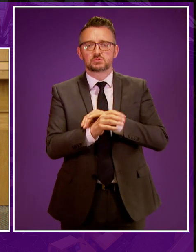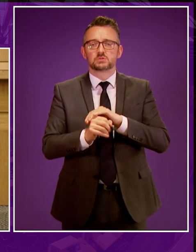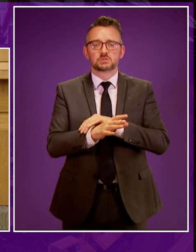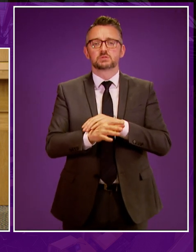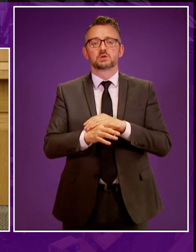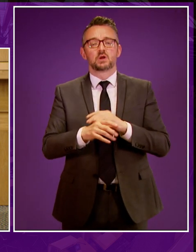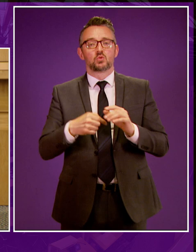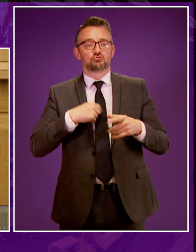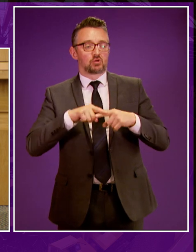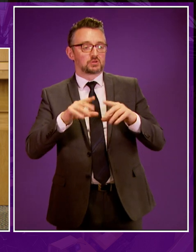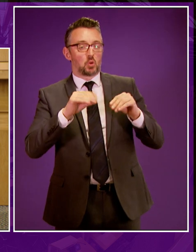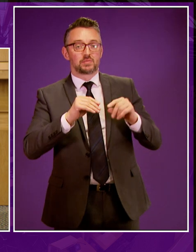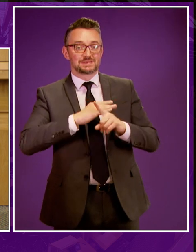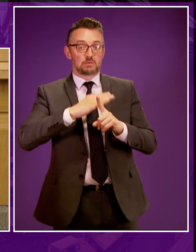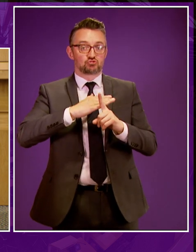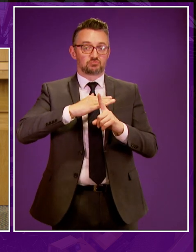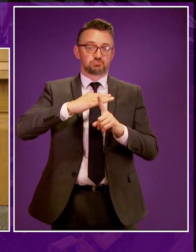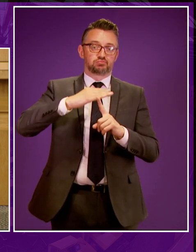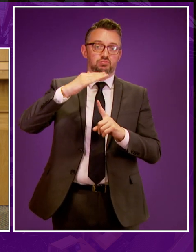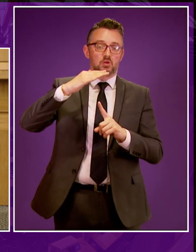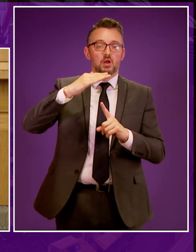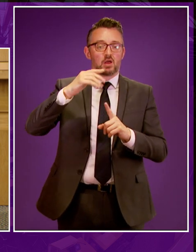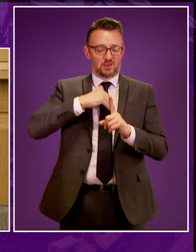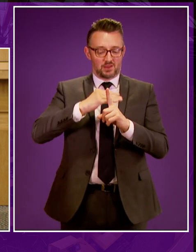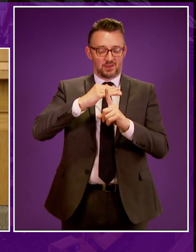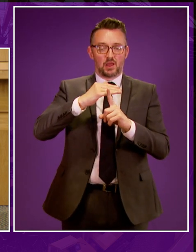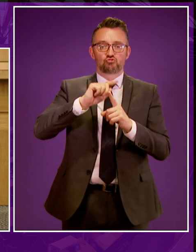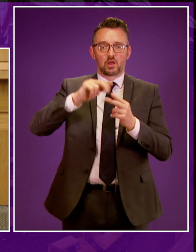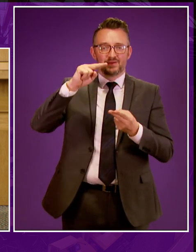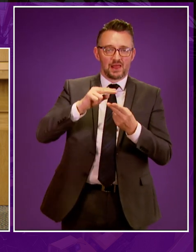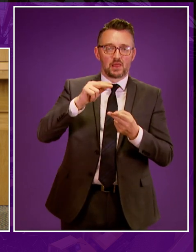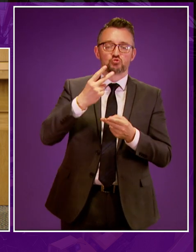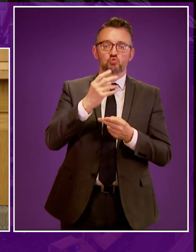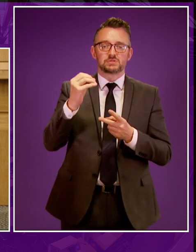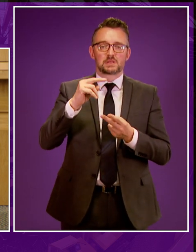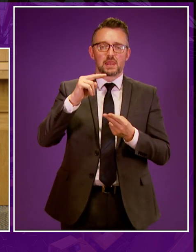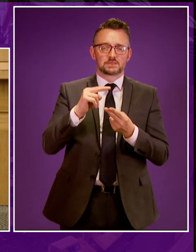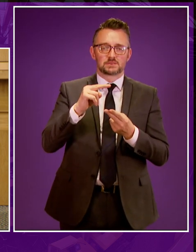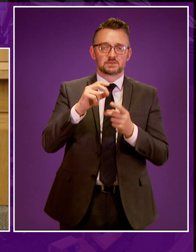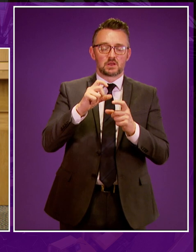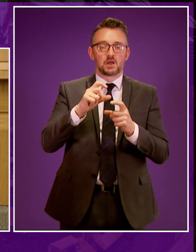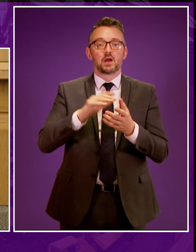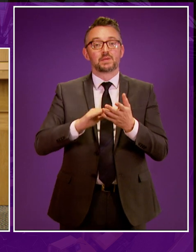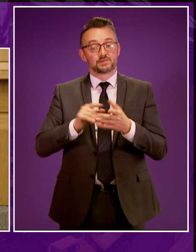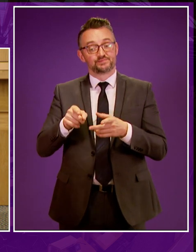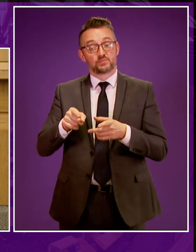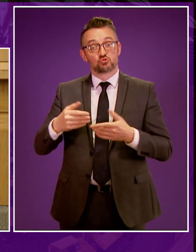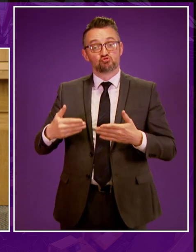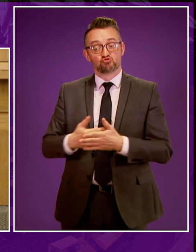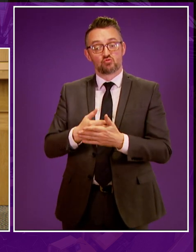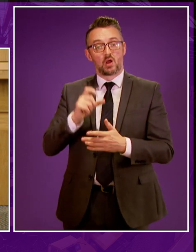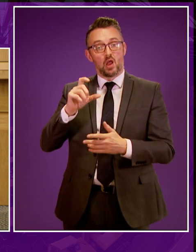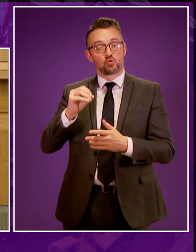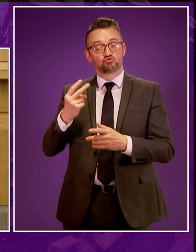pledge to limit temperature increases to below two percent must lead us to conclude that opening up a new carbon front is unwise,